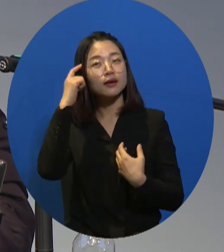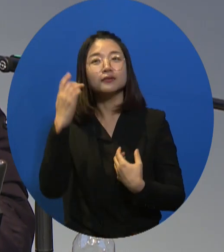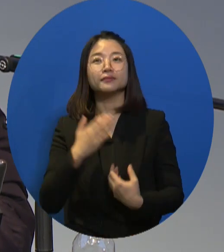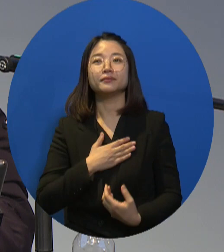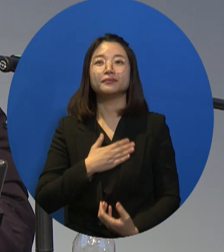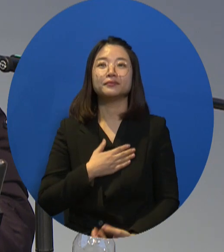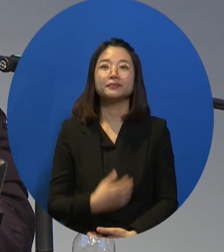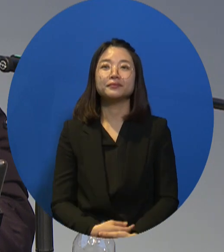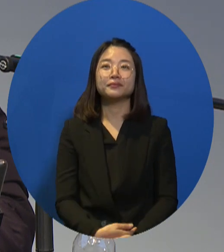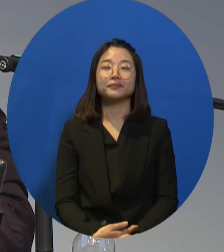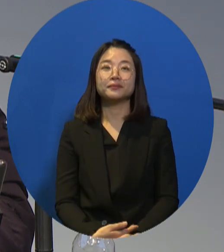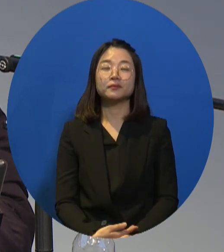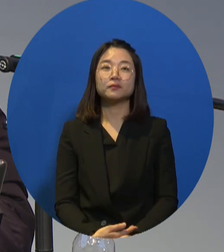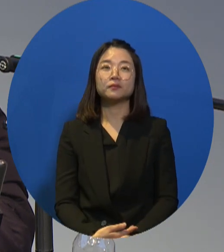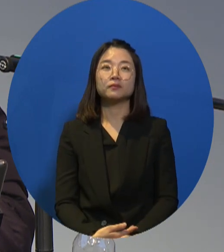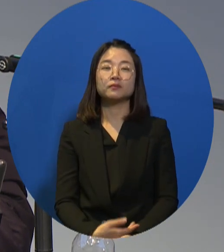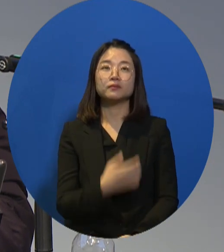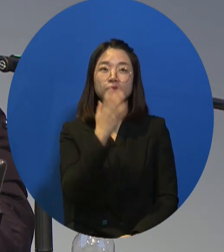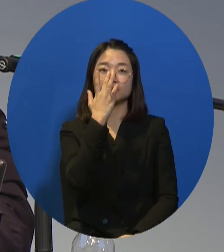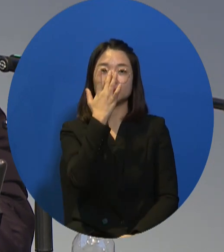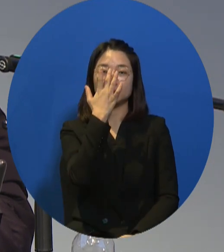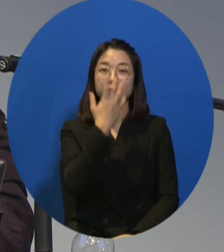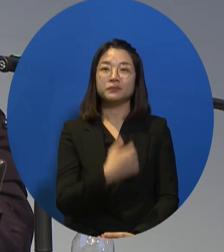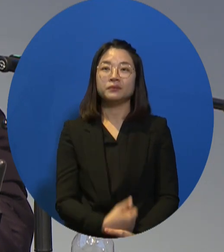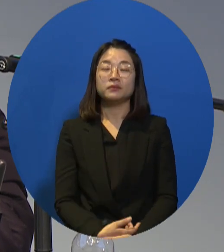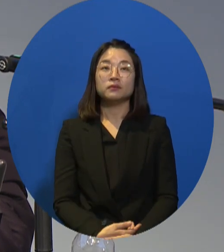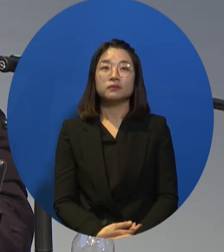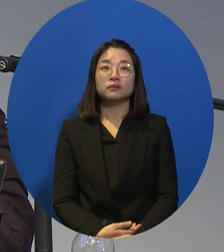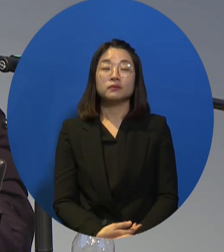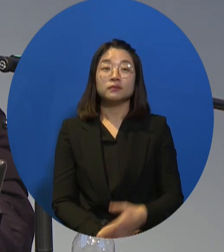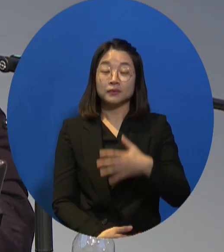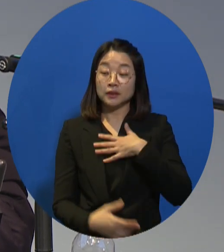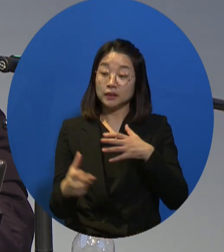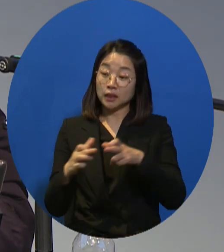issues should be addressed by the Ministry of Employment and Labor.